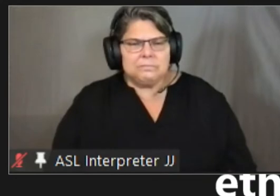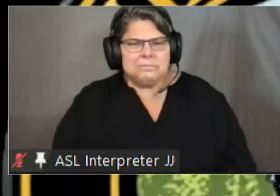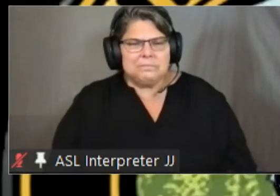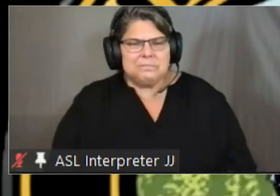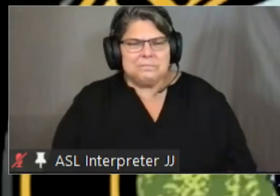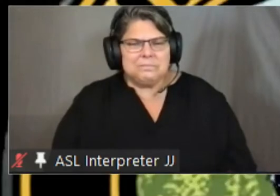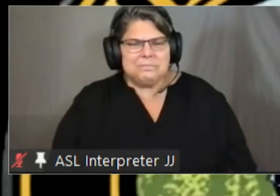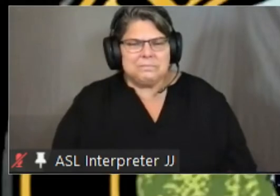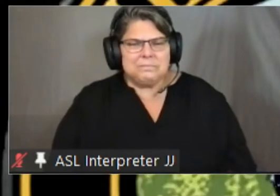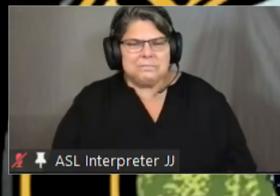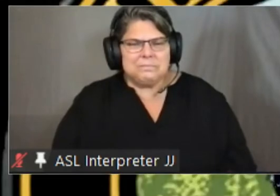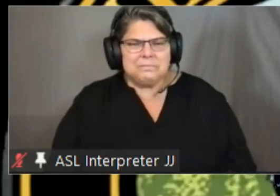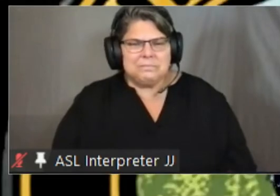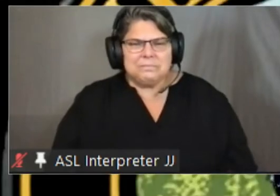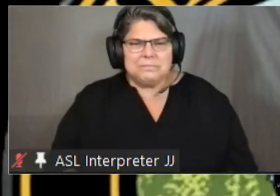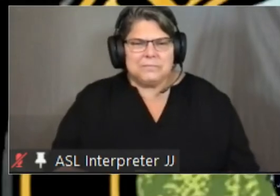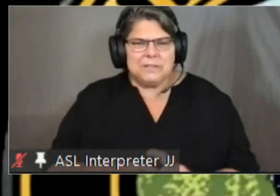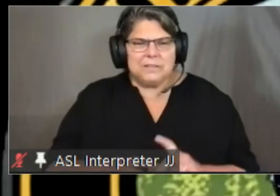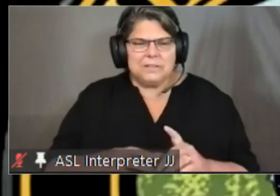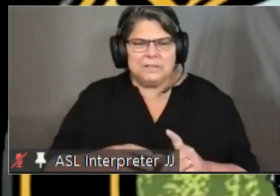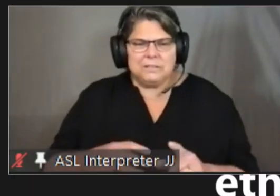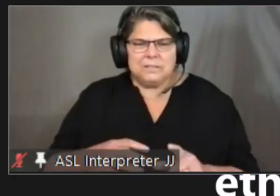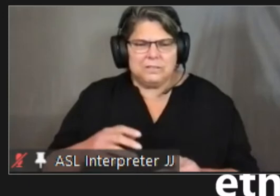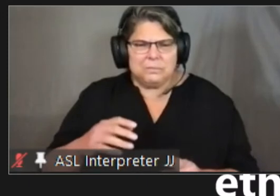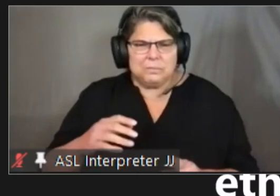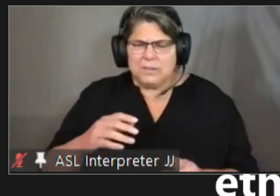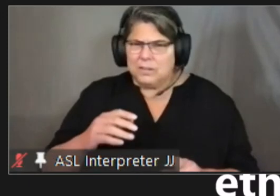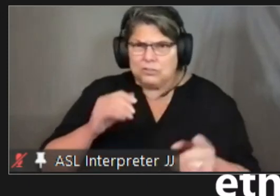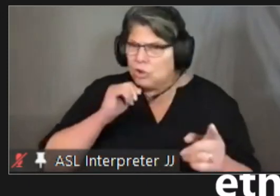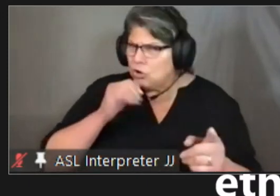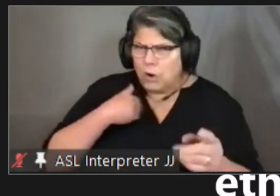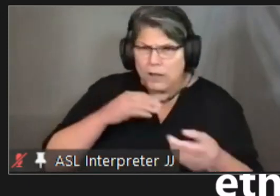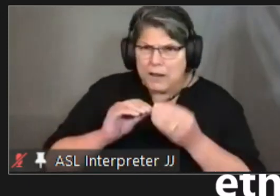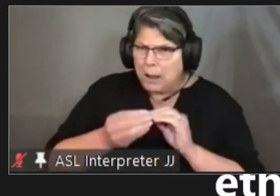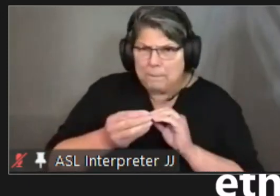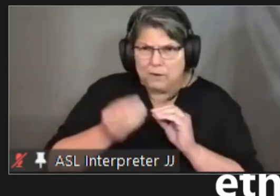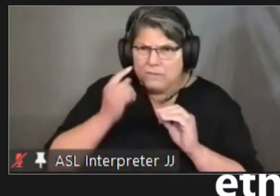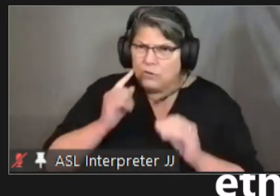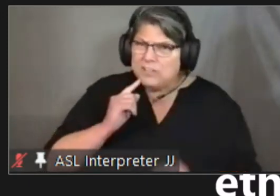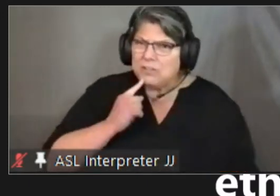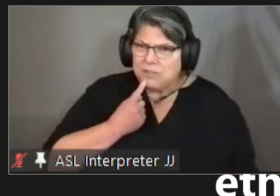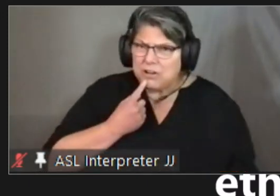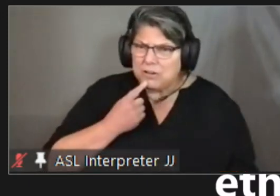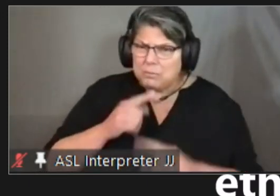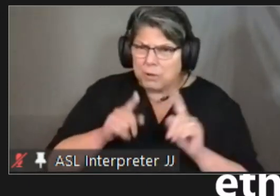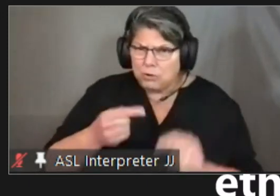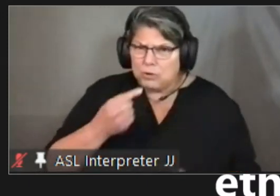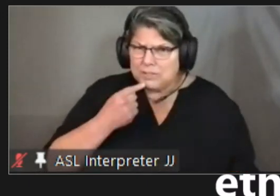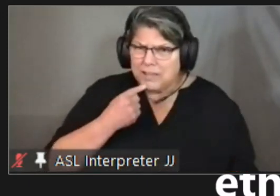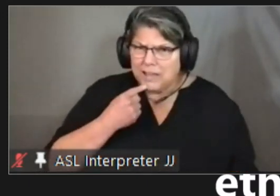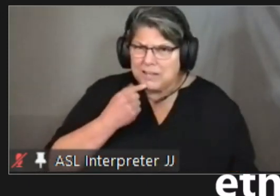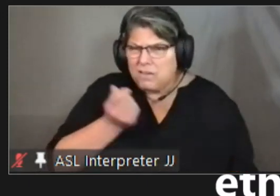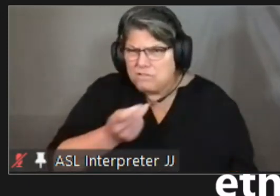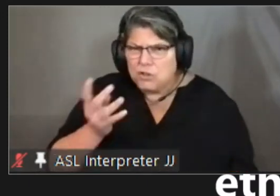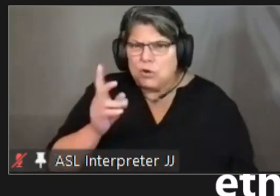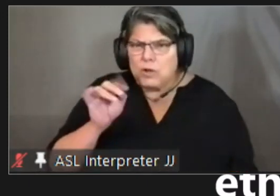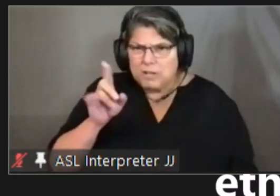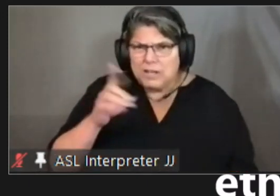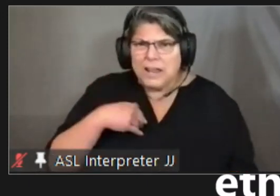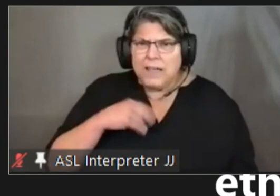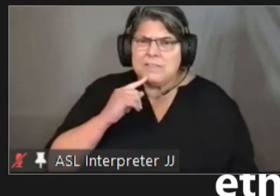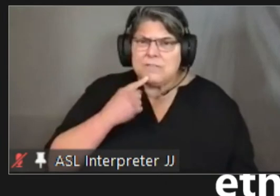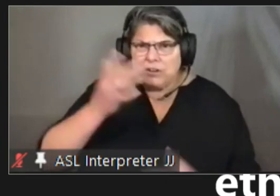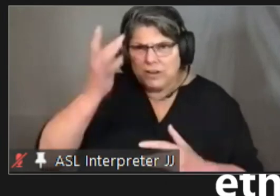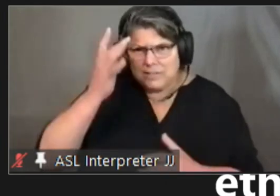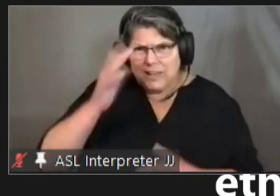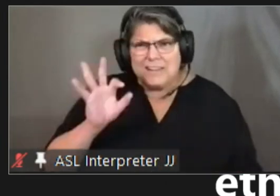sorry did they have one more question oh okay so we don't have a number for for this severe but you said a handful did have severe illnesses and